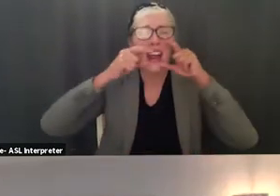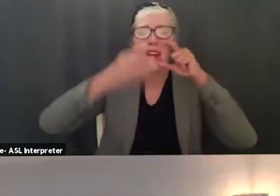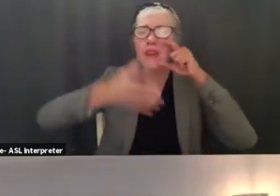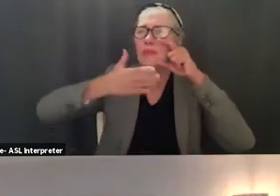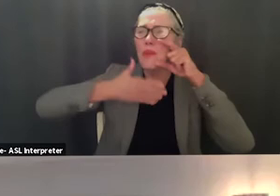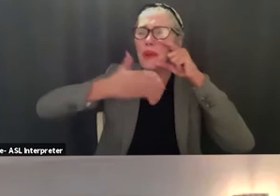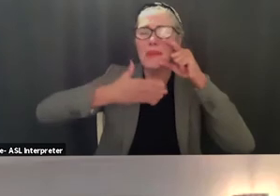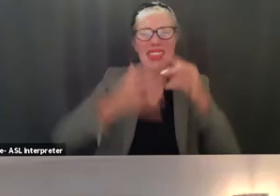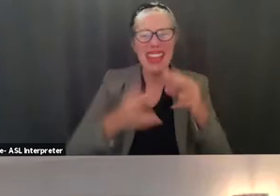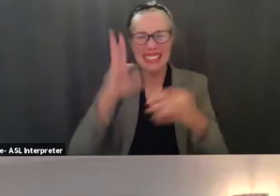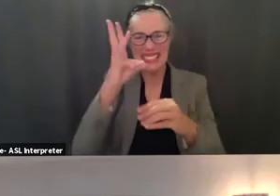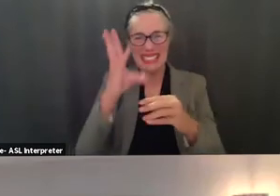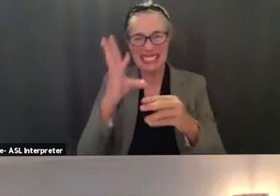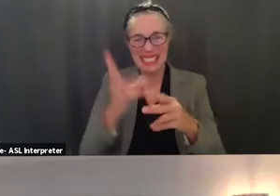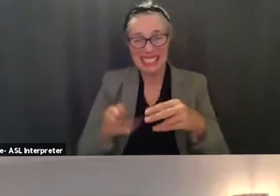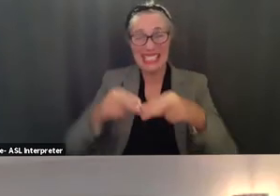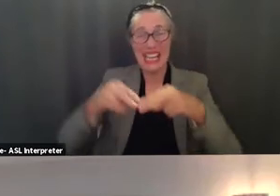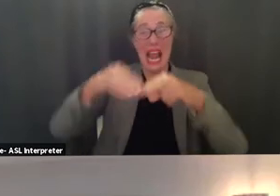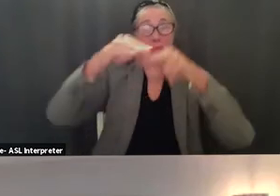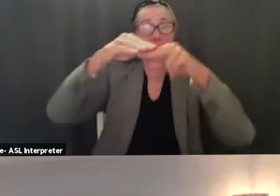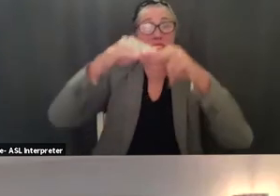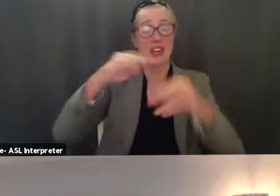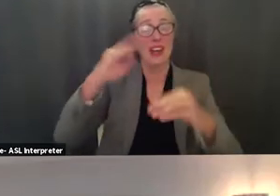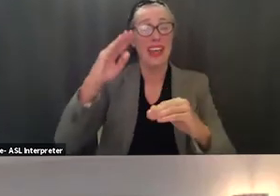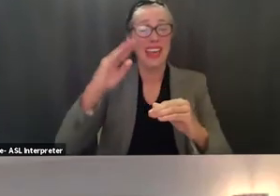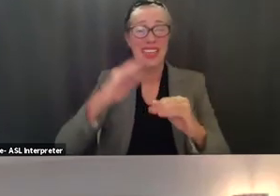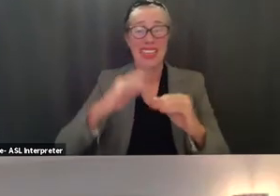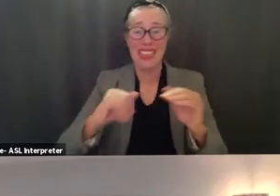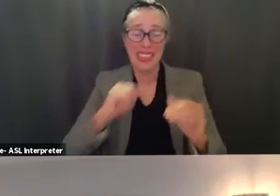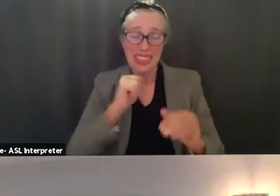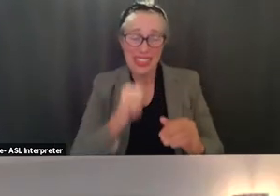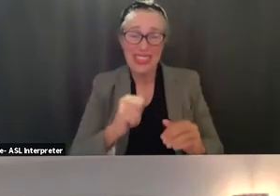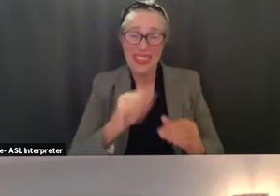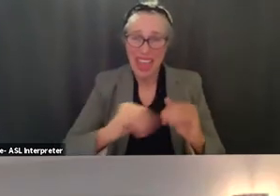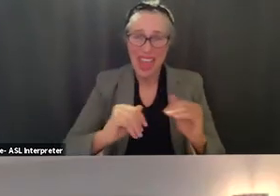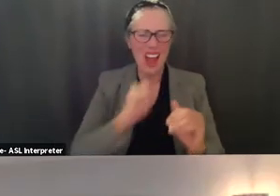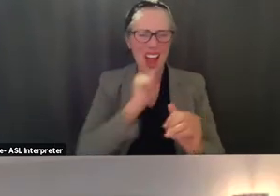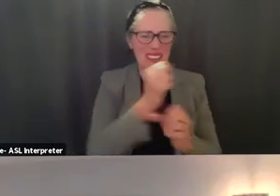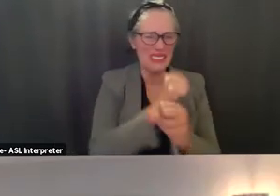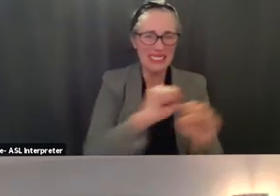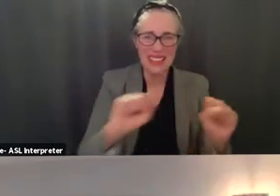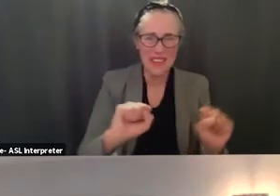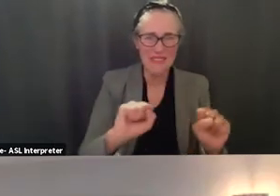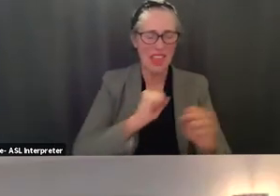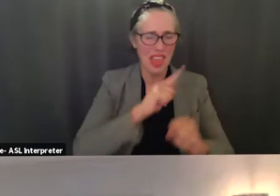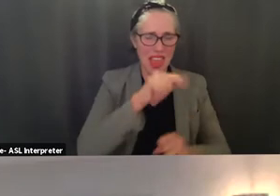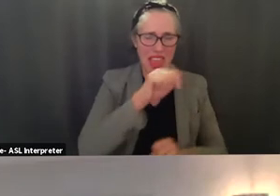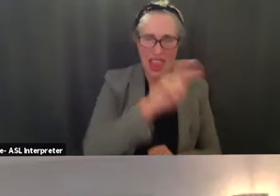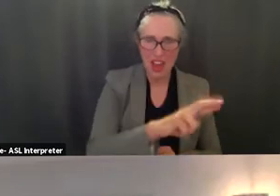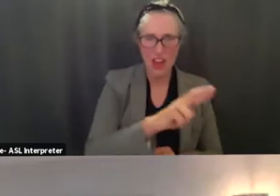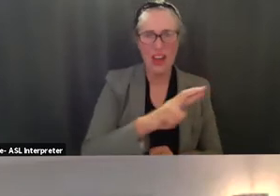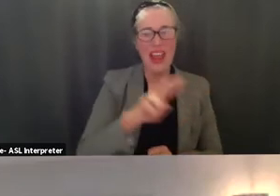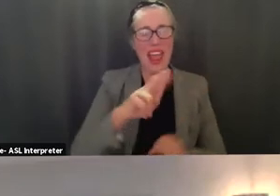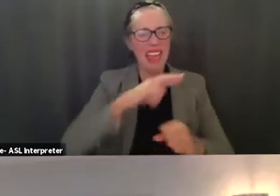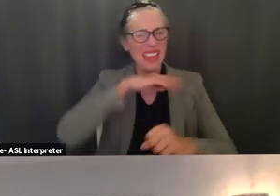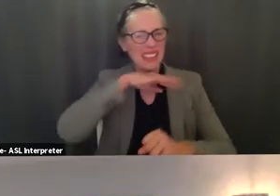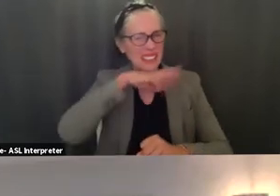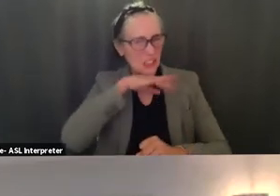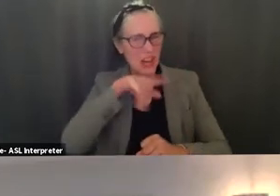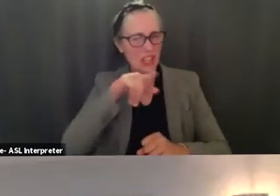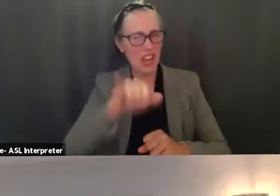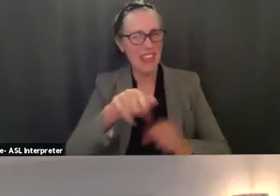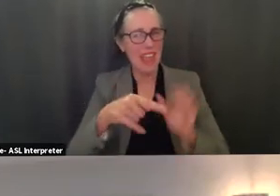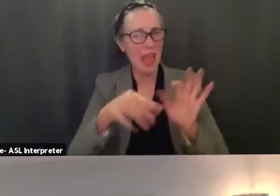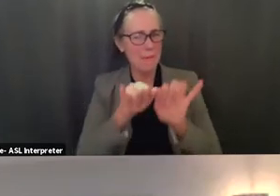higher than the unsafe threshold the study the study further pointed out this measurement was